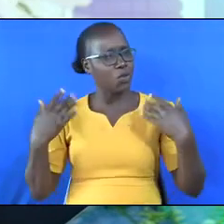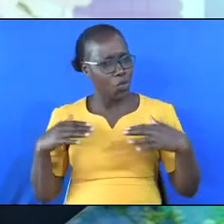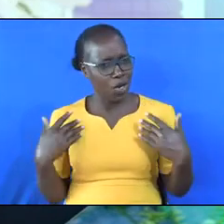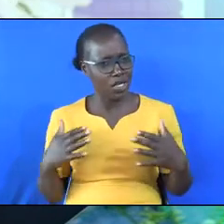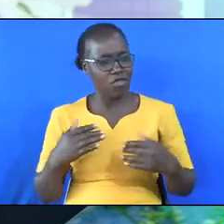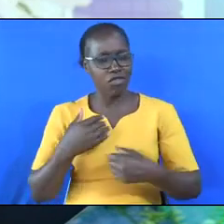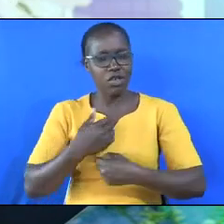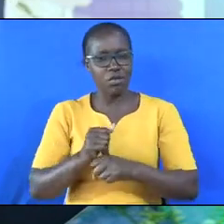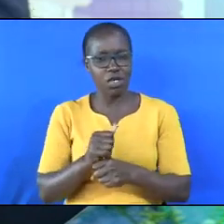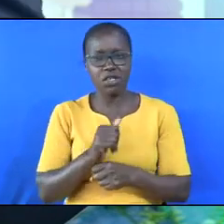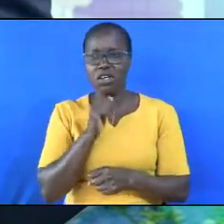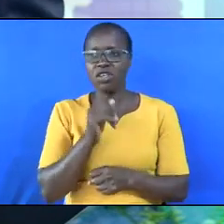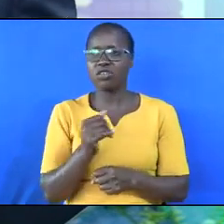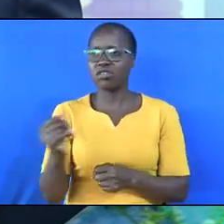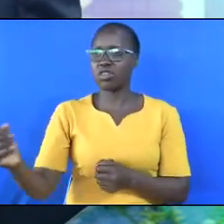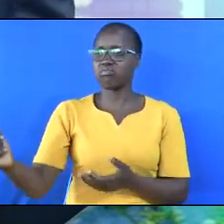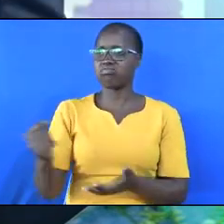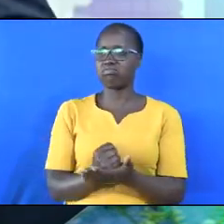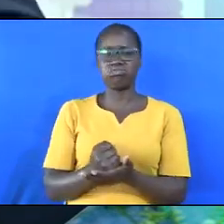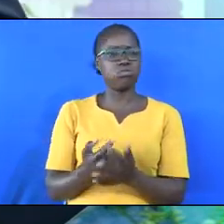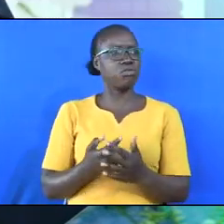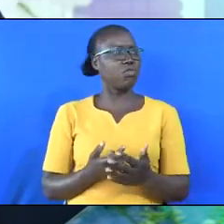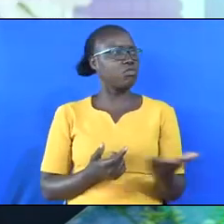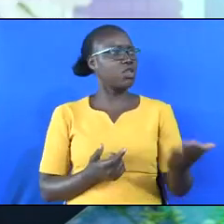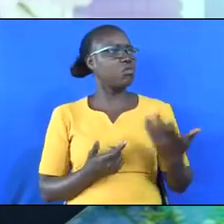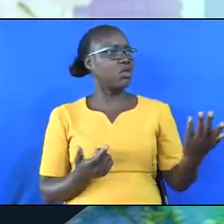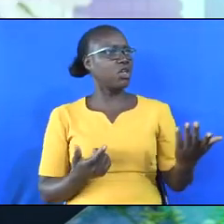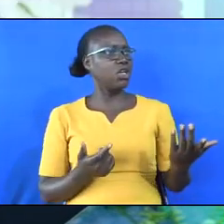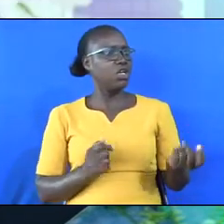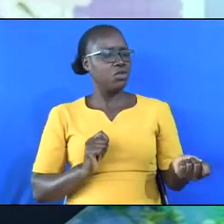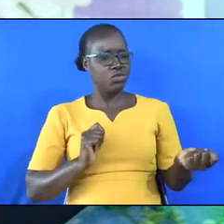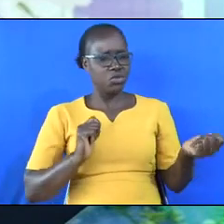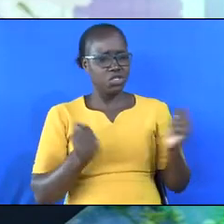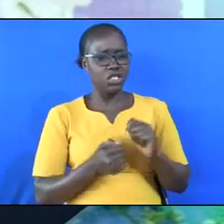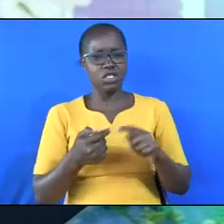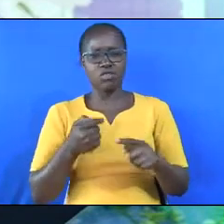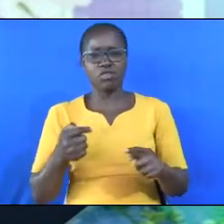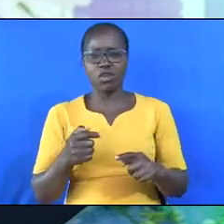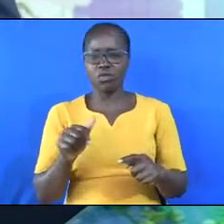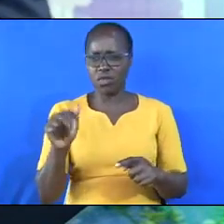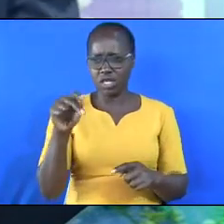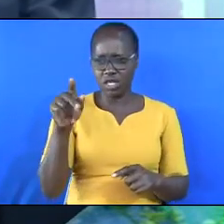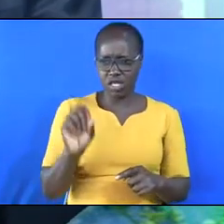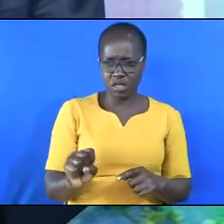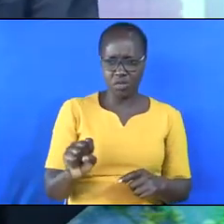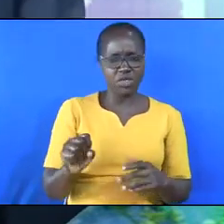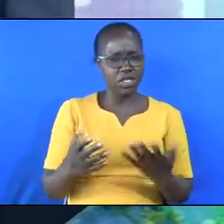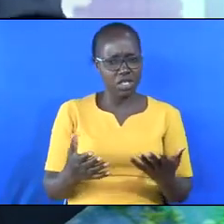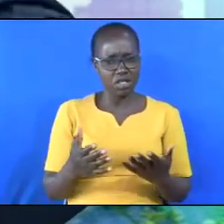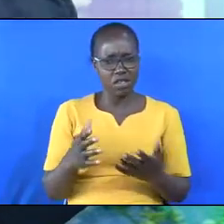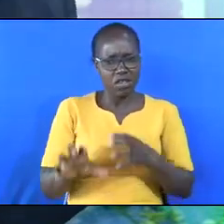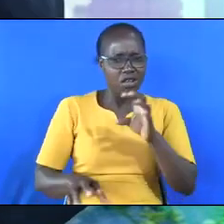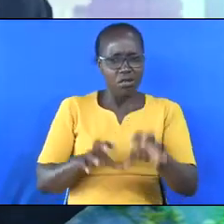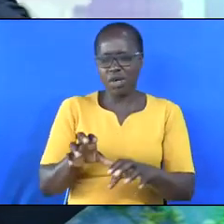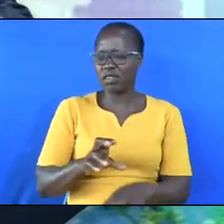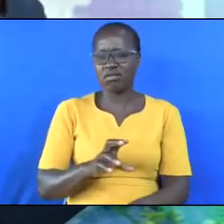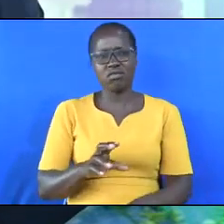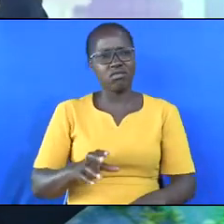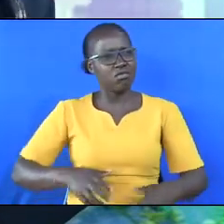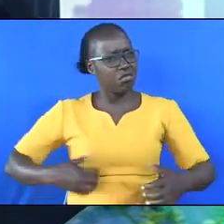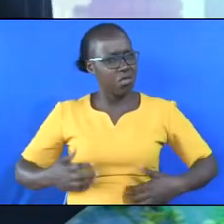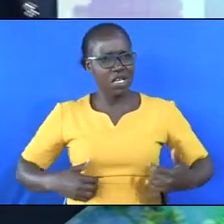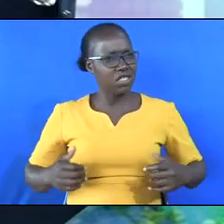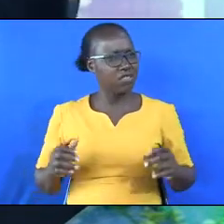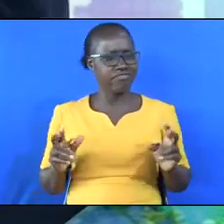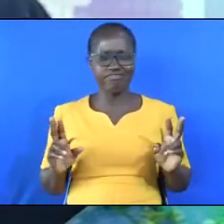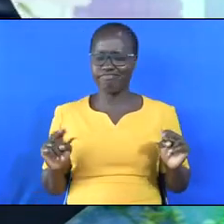We did not just evolve from apes and monkeys. The children have told us in the beginner's class that we were created